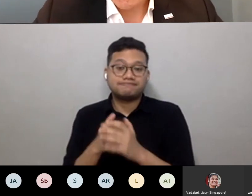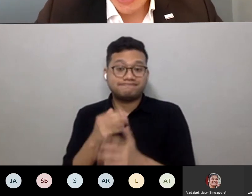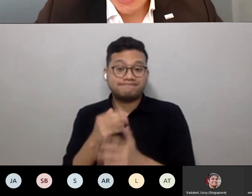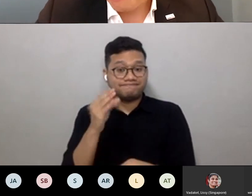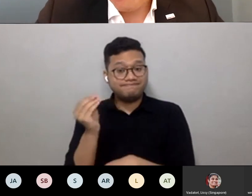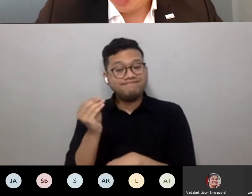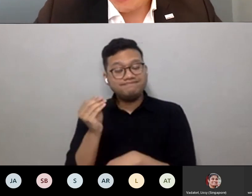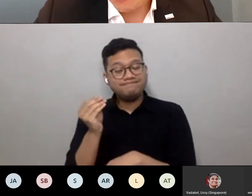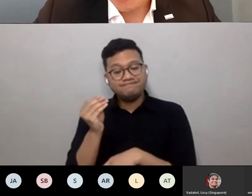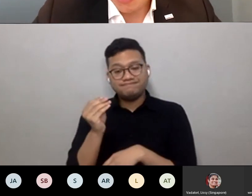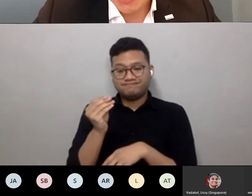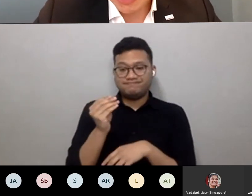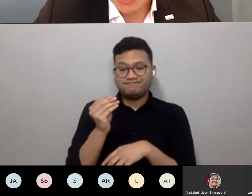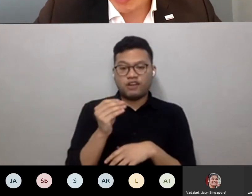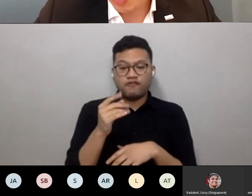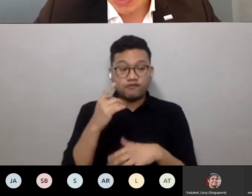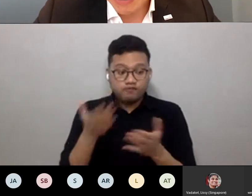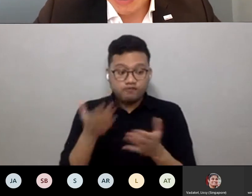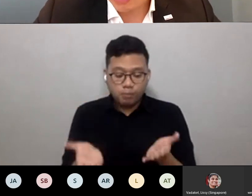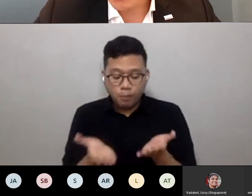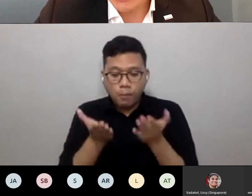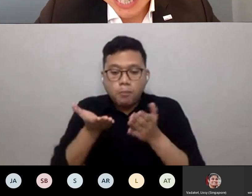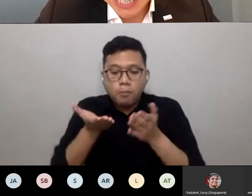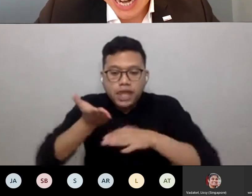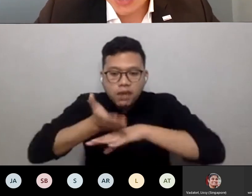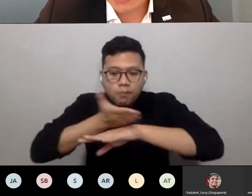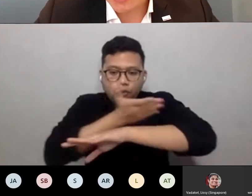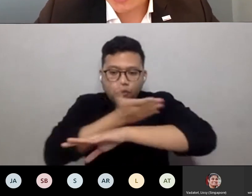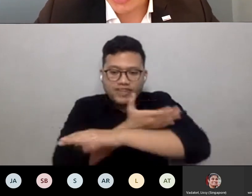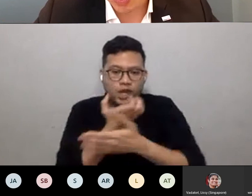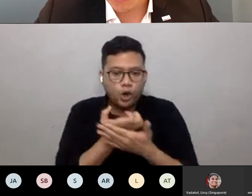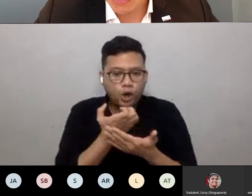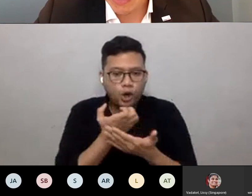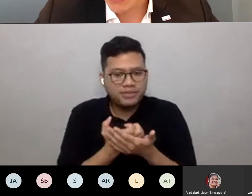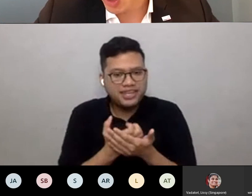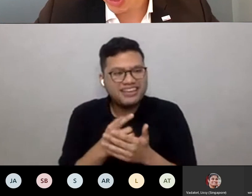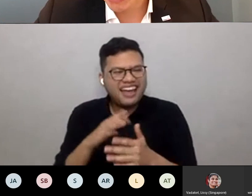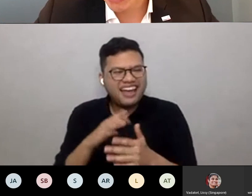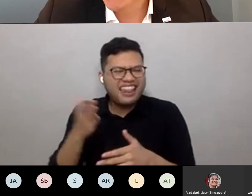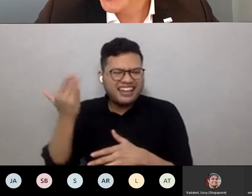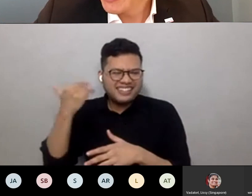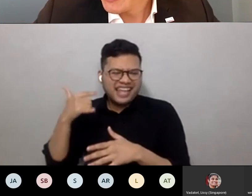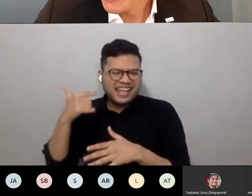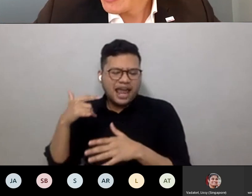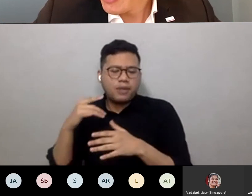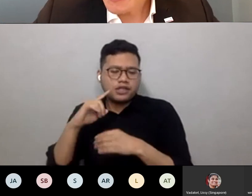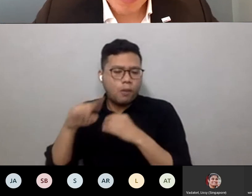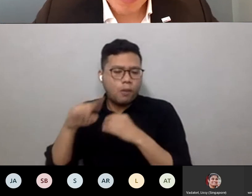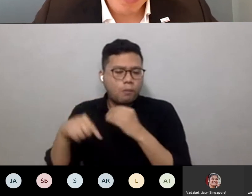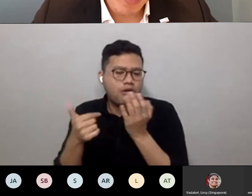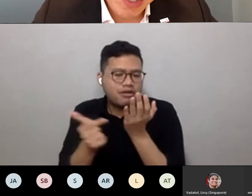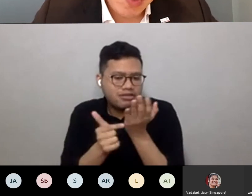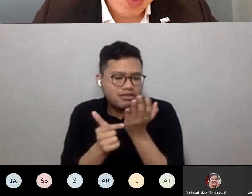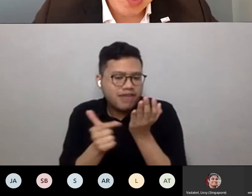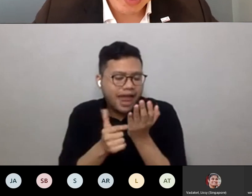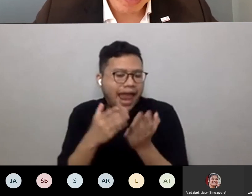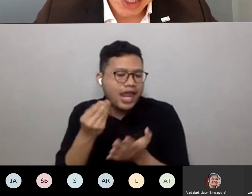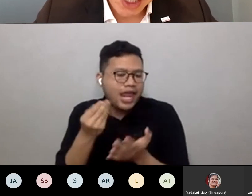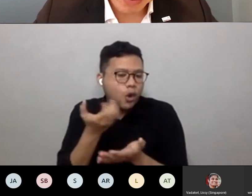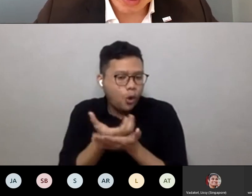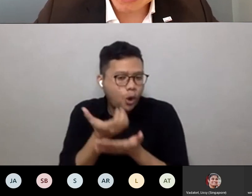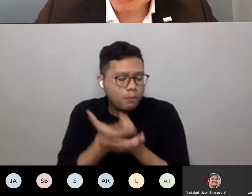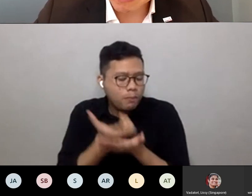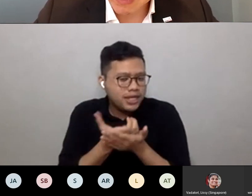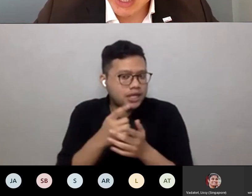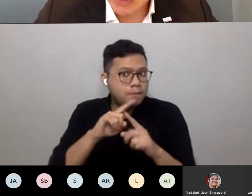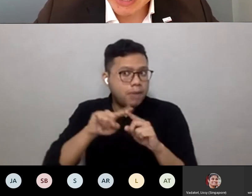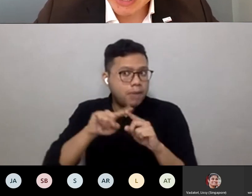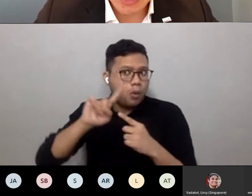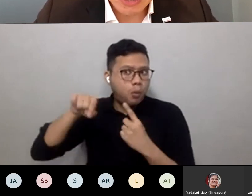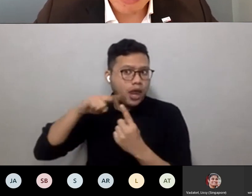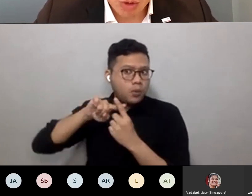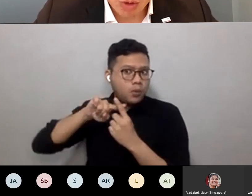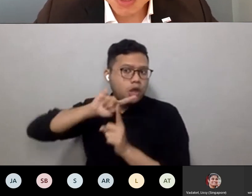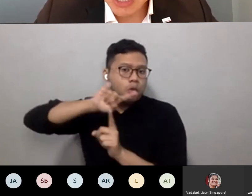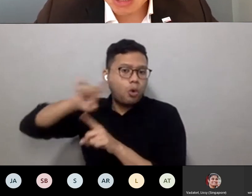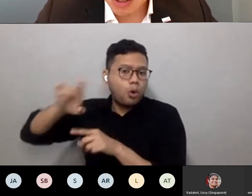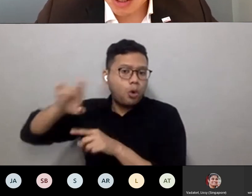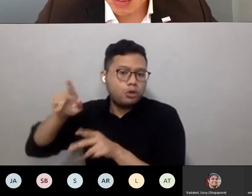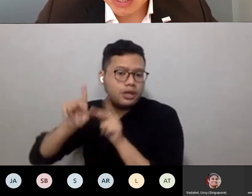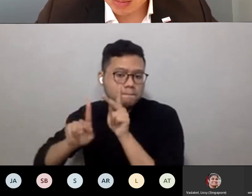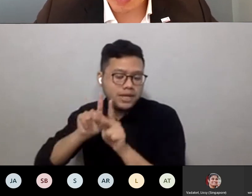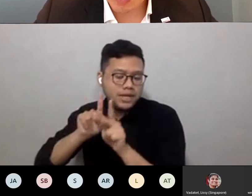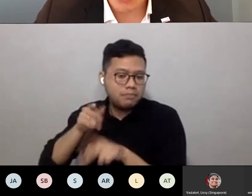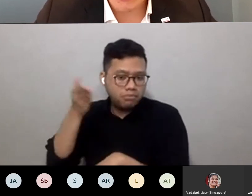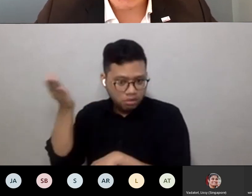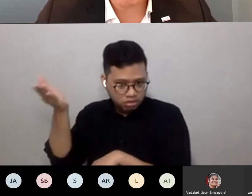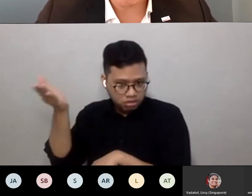their view of a smart city was all about the tech and all about the economy and then when we went to the people in the